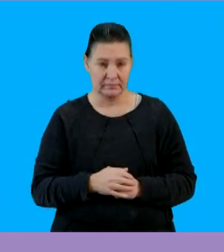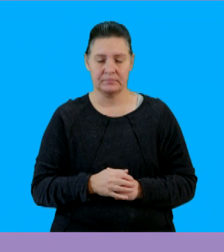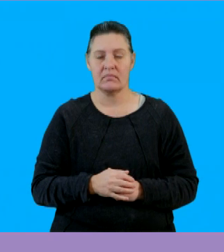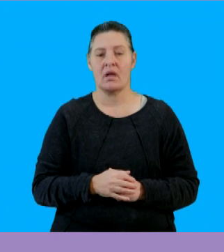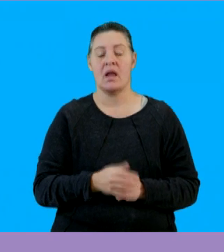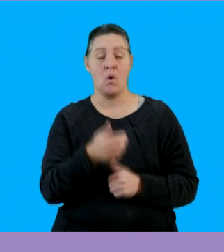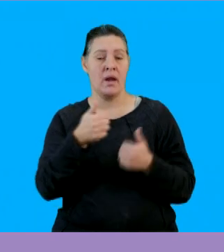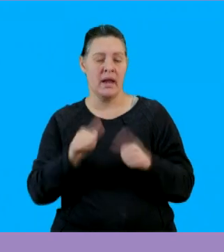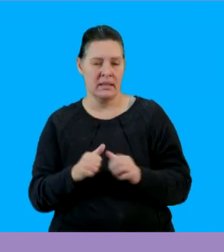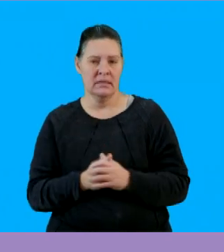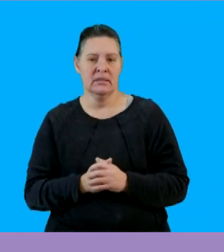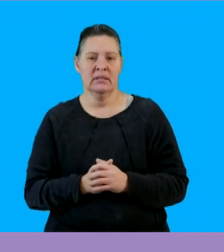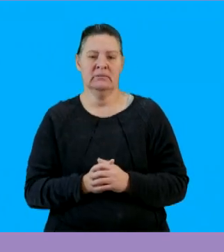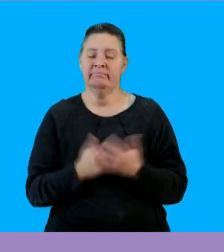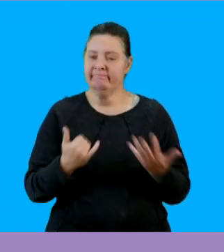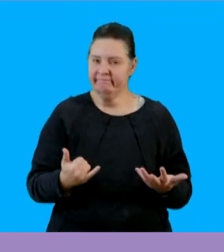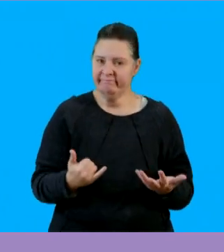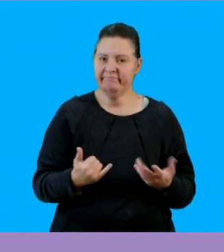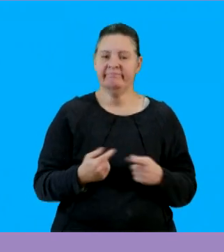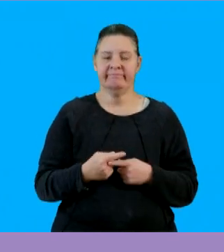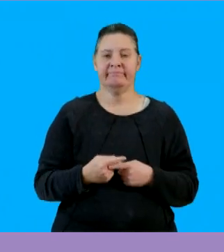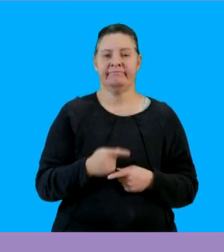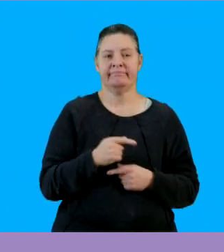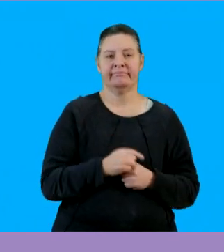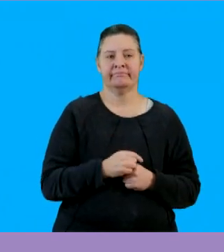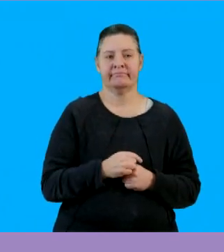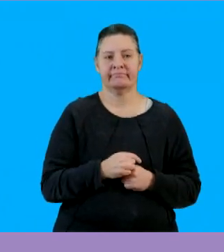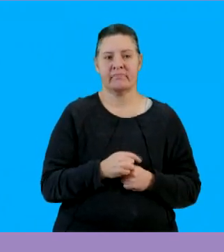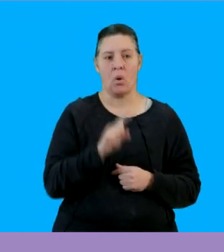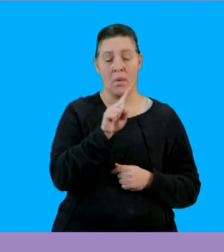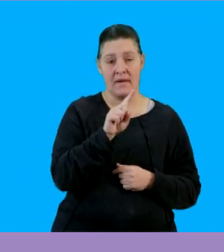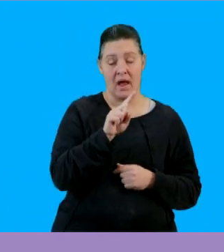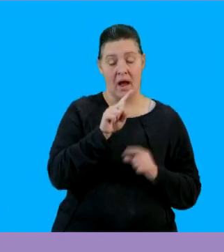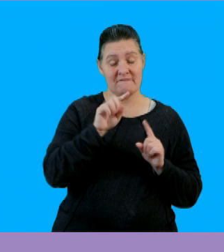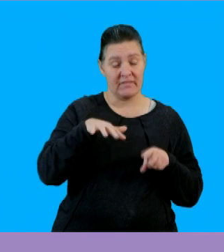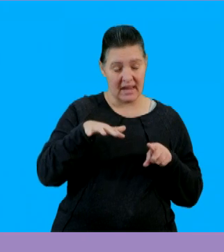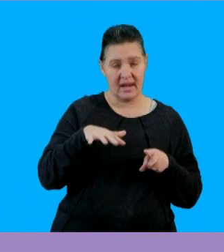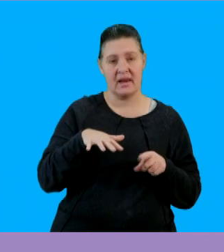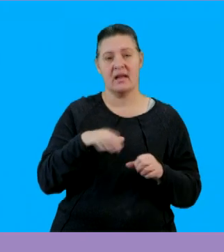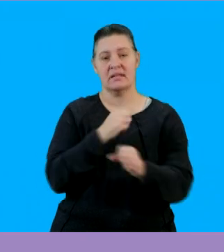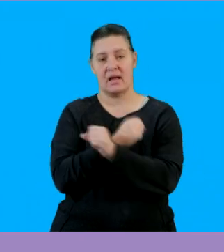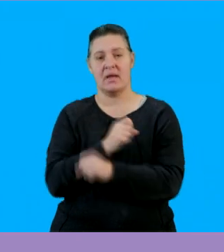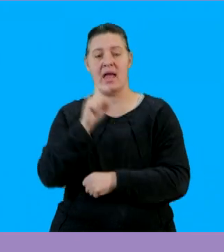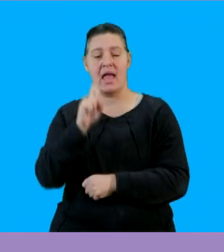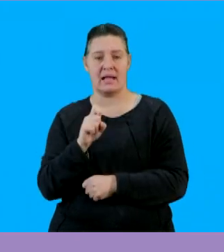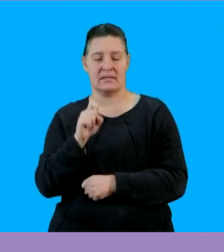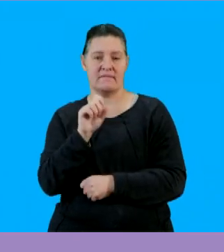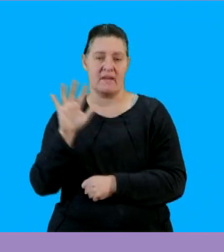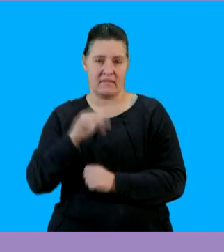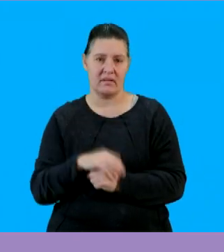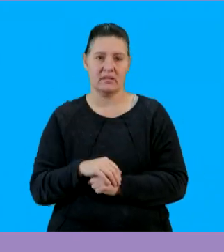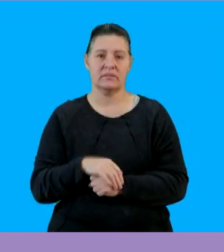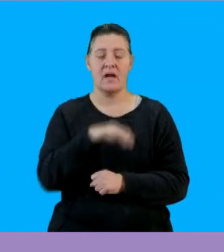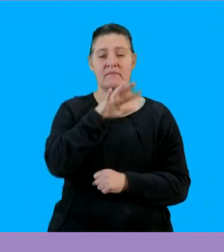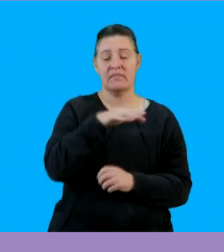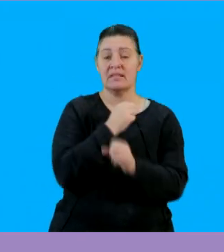then next we are still adding we are going to go to 15 multiplied by x exponent 5